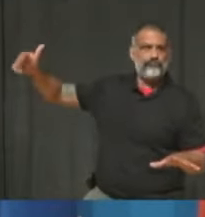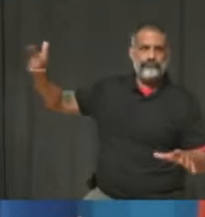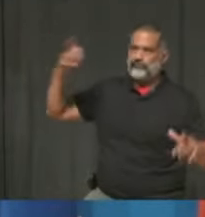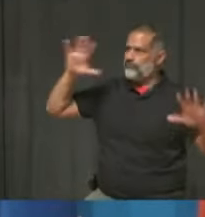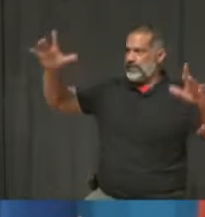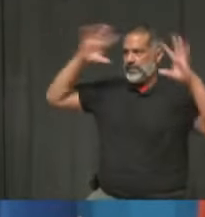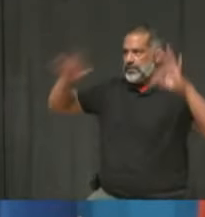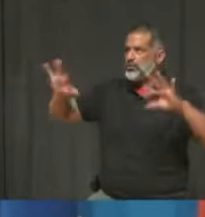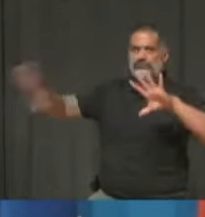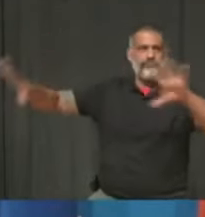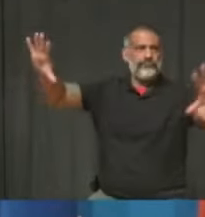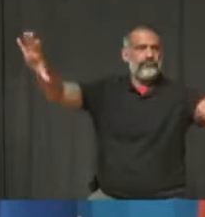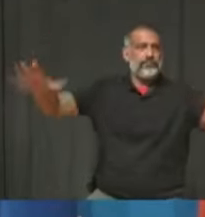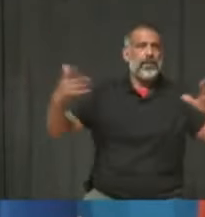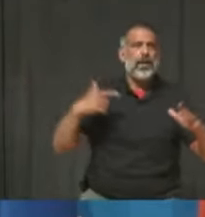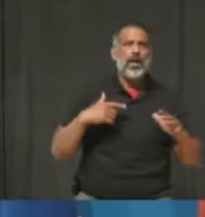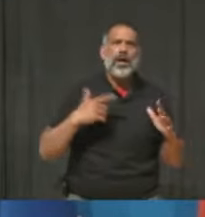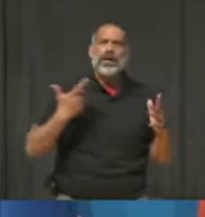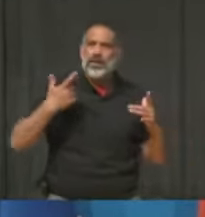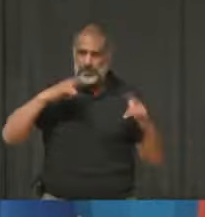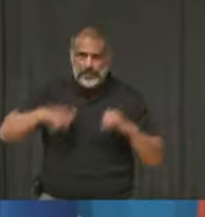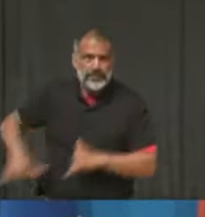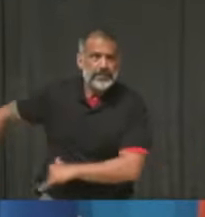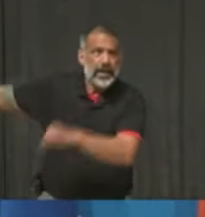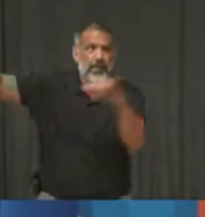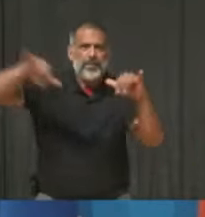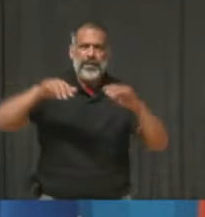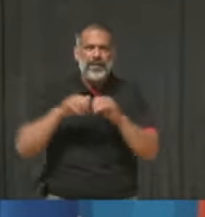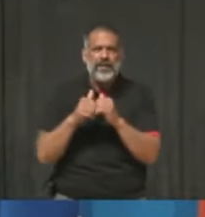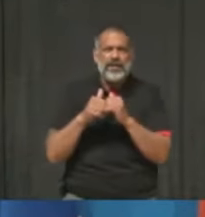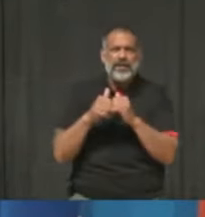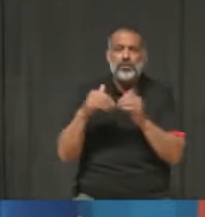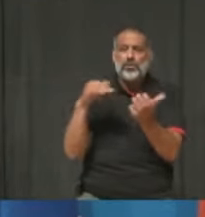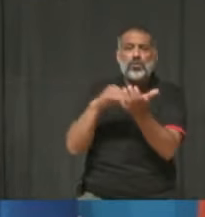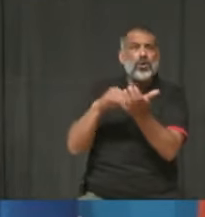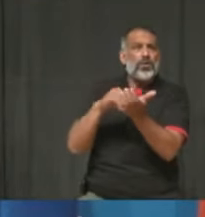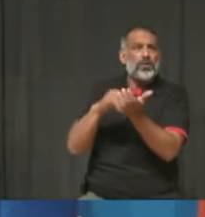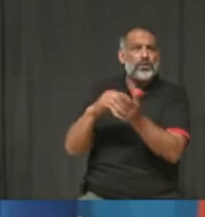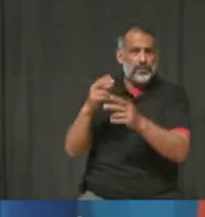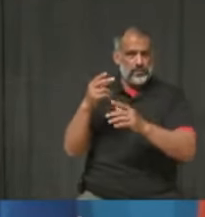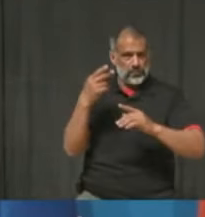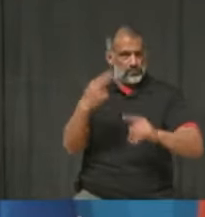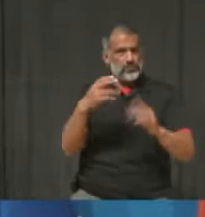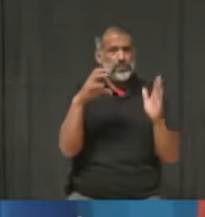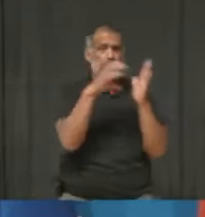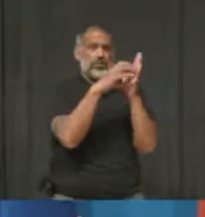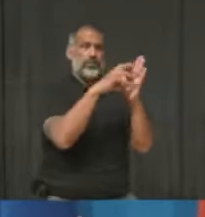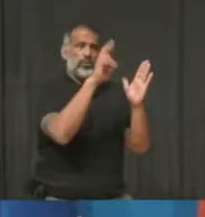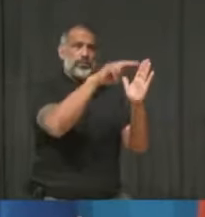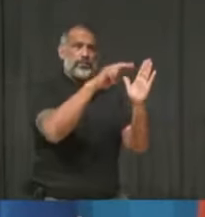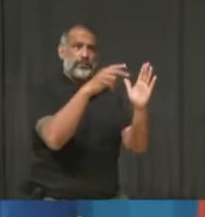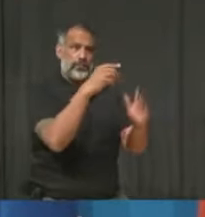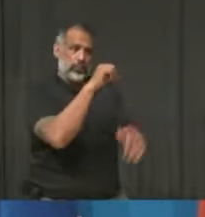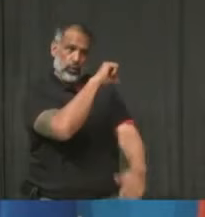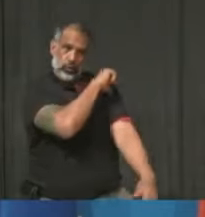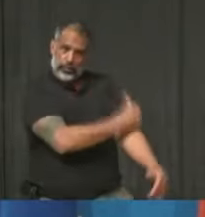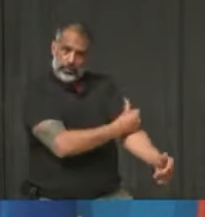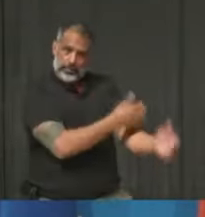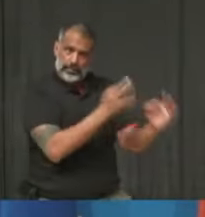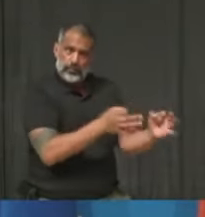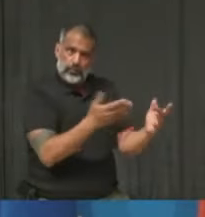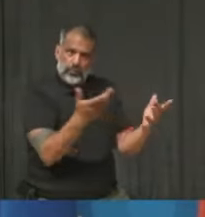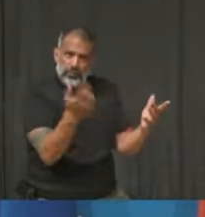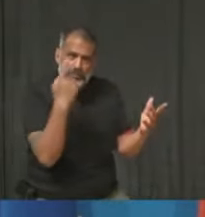Dr. Lowe if it's somewhere where he would advocate using his section 22 power. Dr. Lowe? Okay.